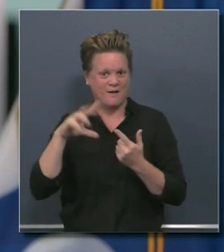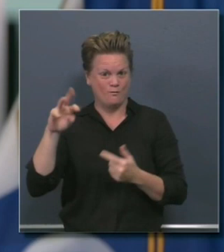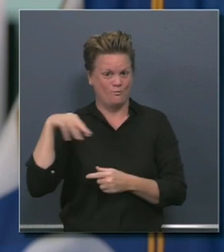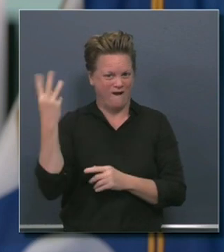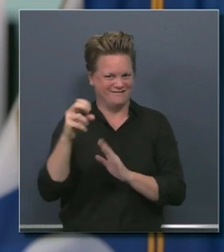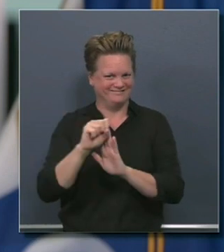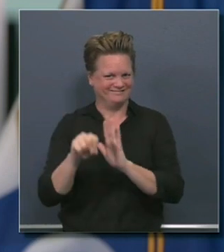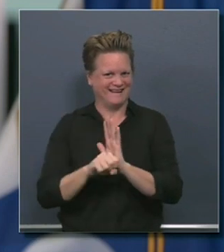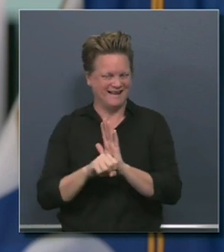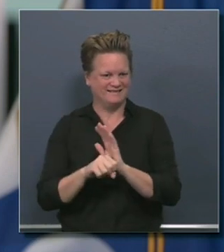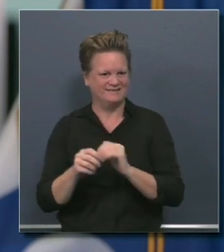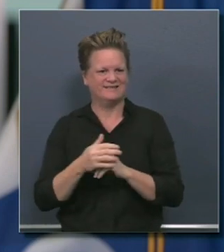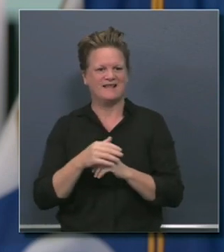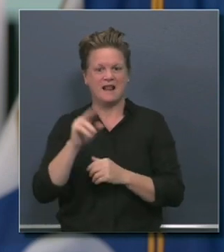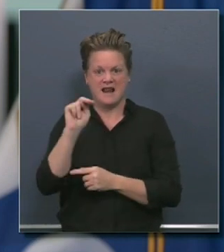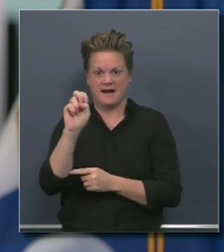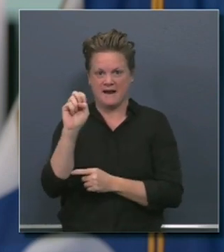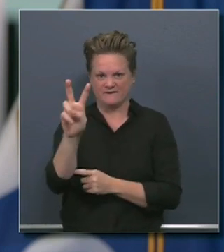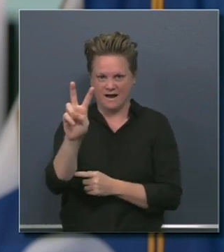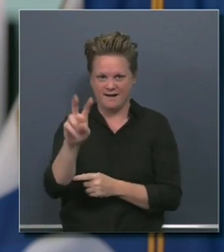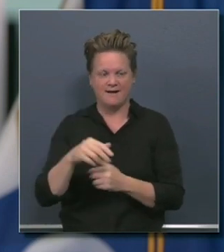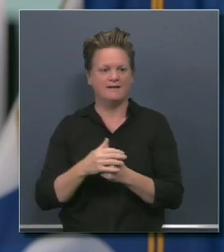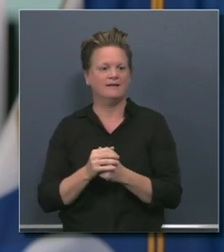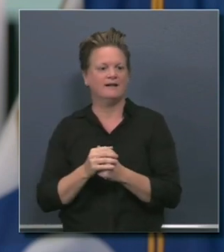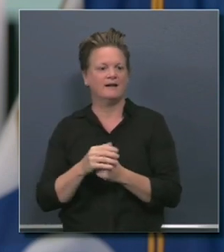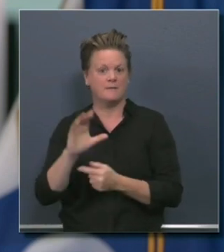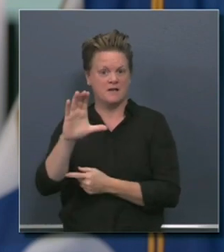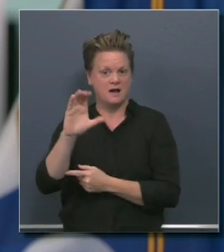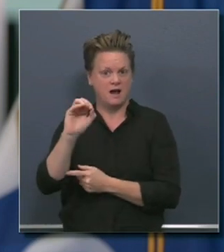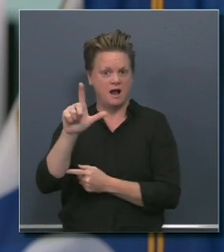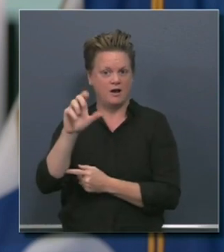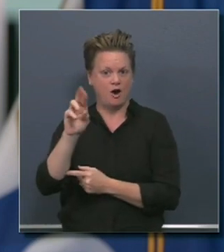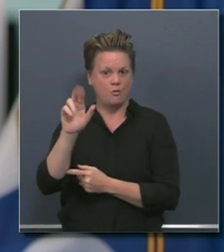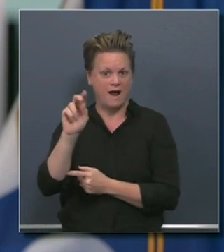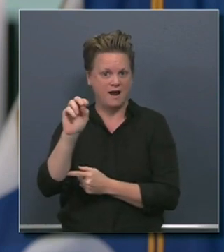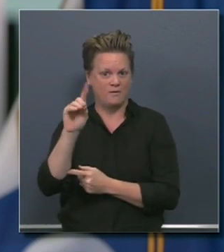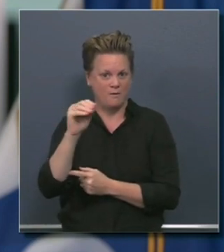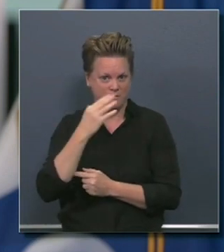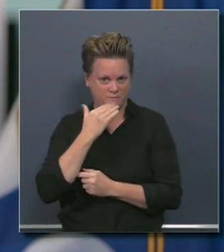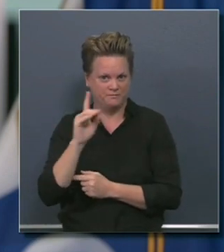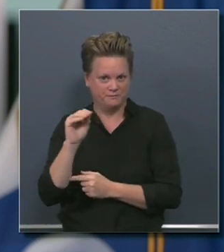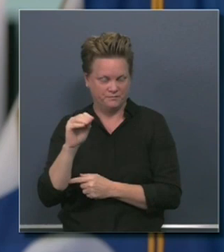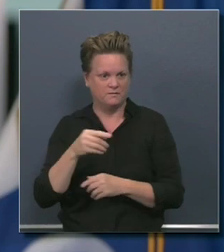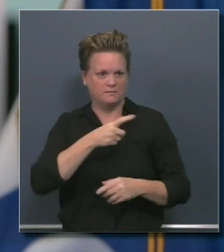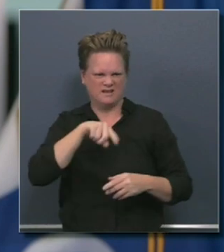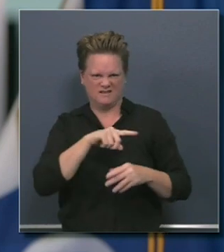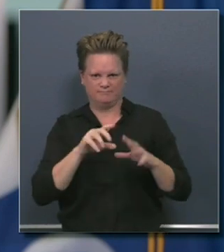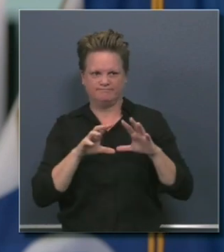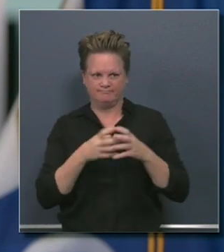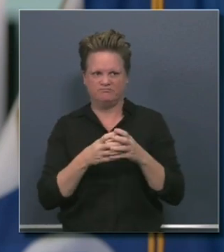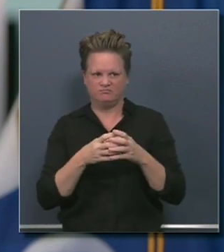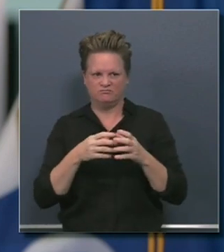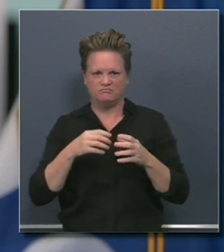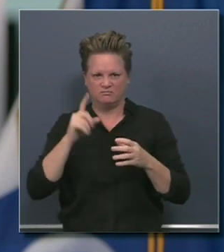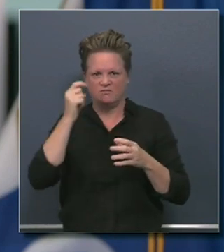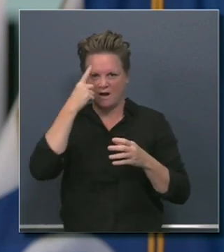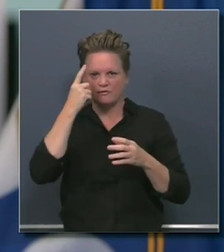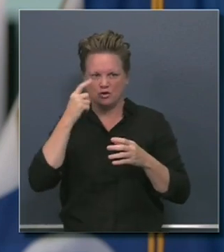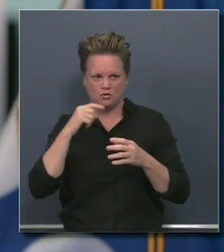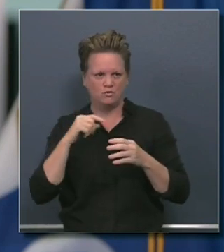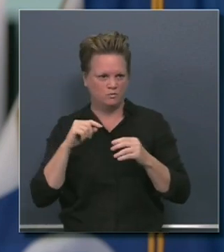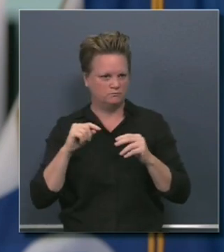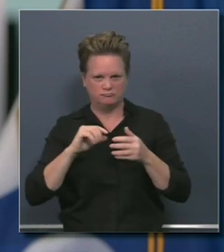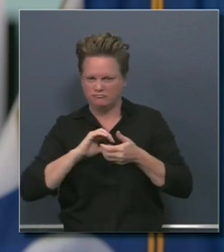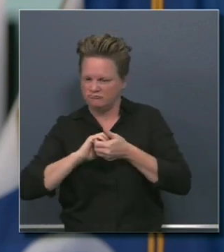and their respective leadership in their assembly and in their state senate. Some are House of